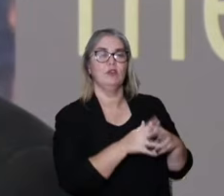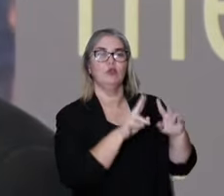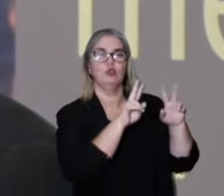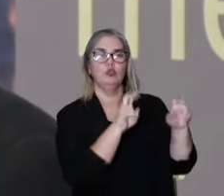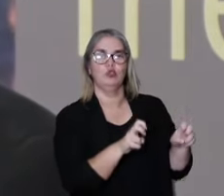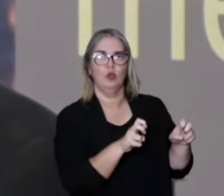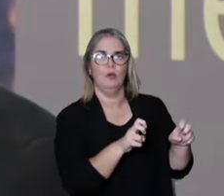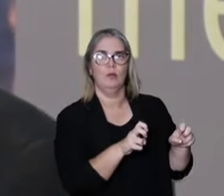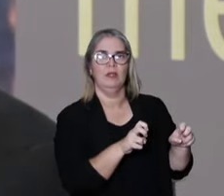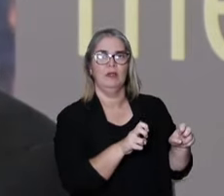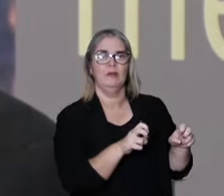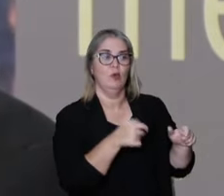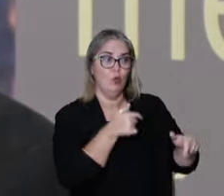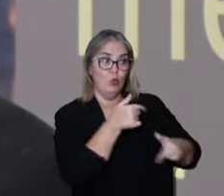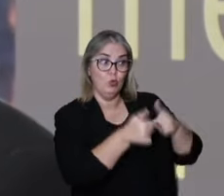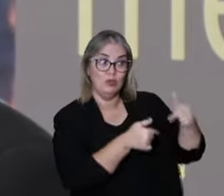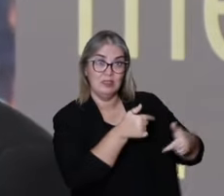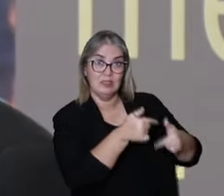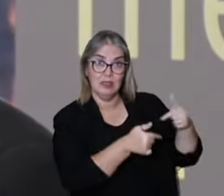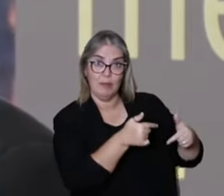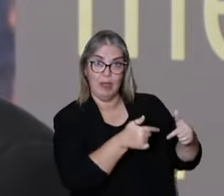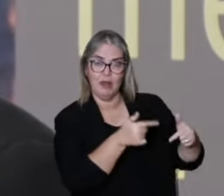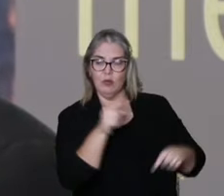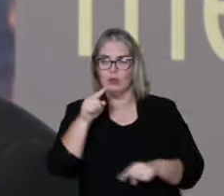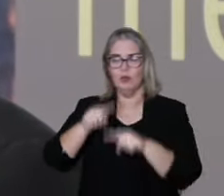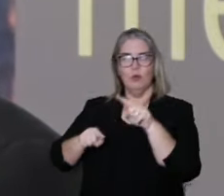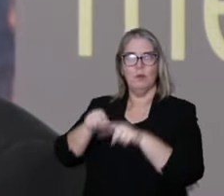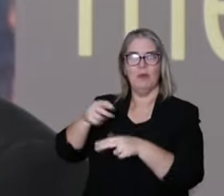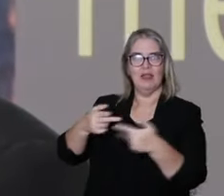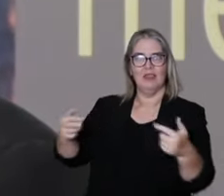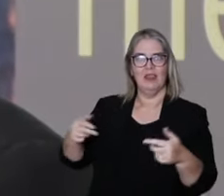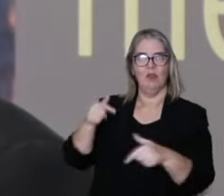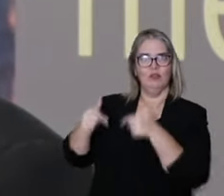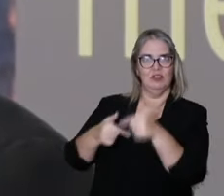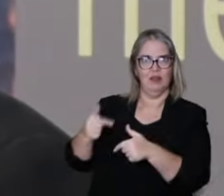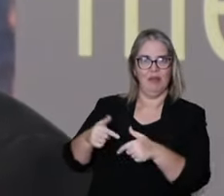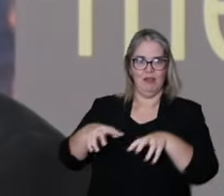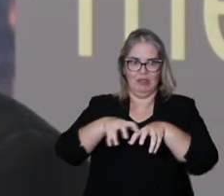between the object of the work and the tools for the work.